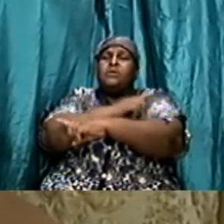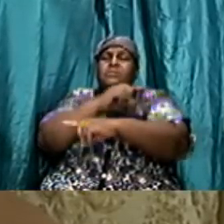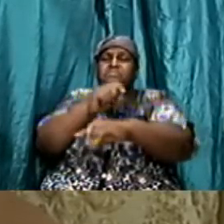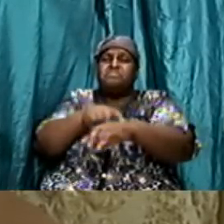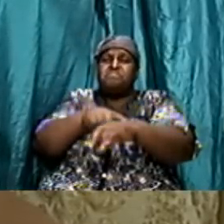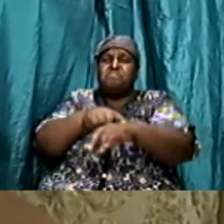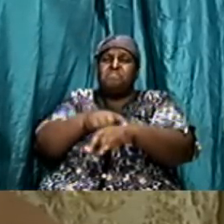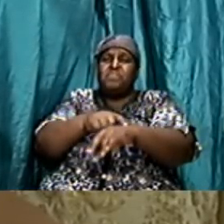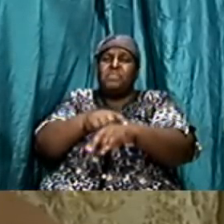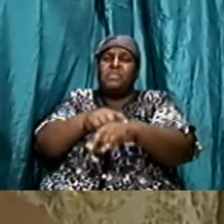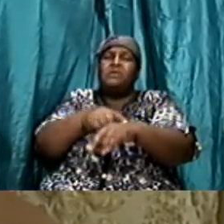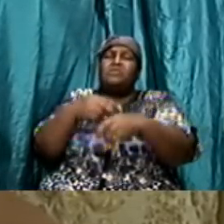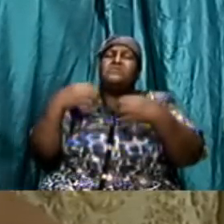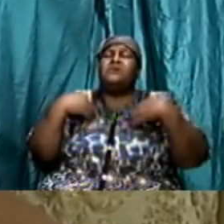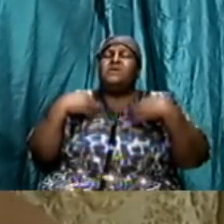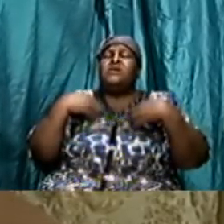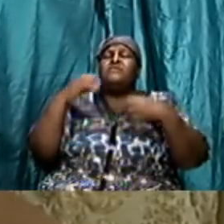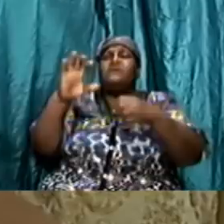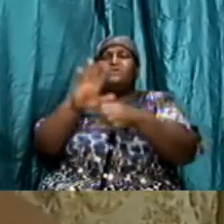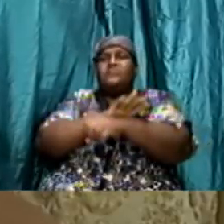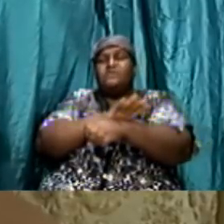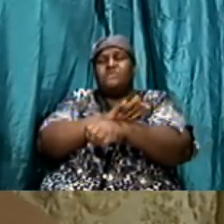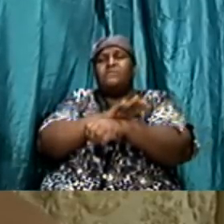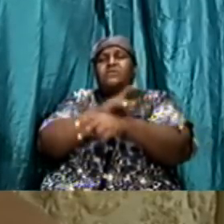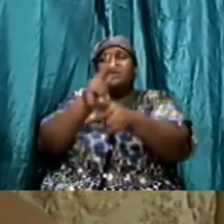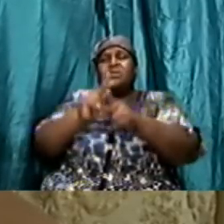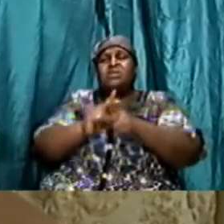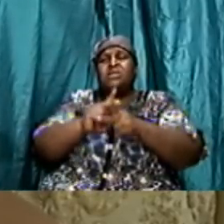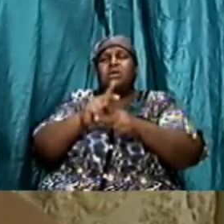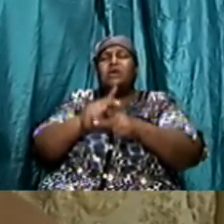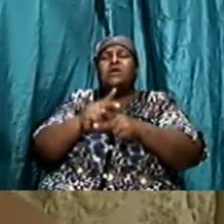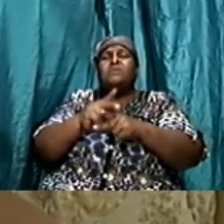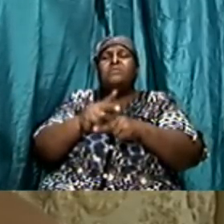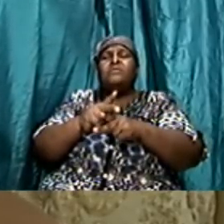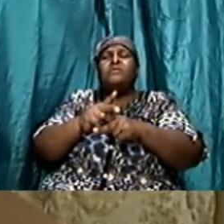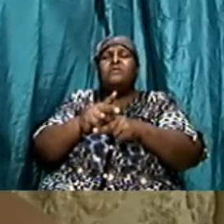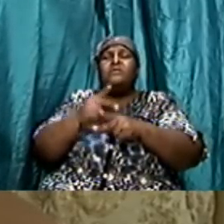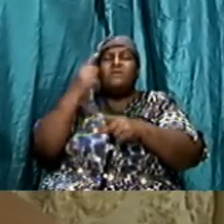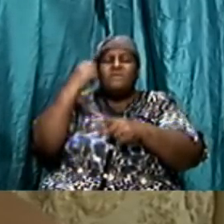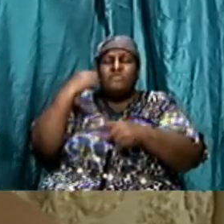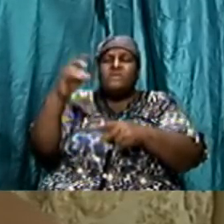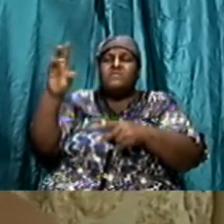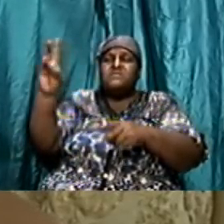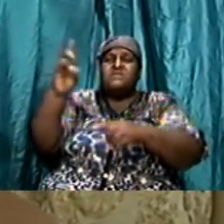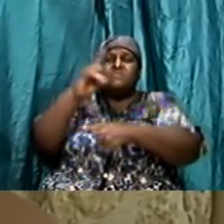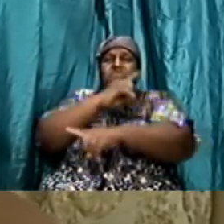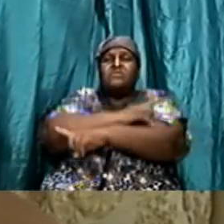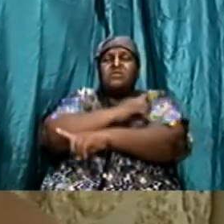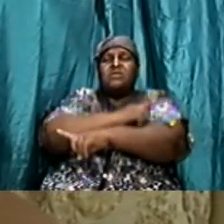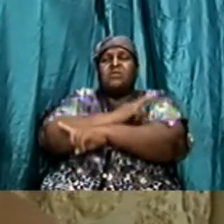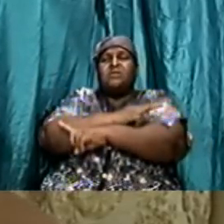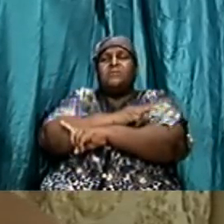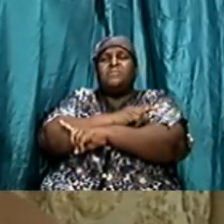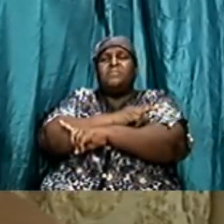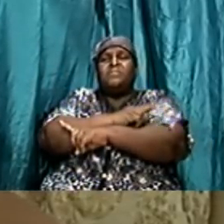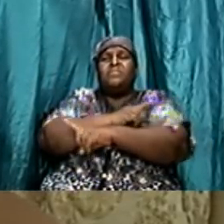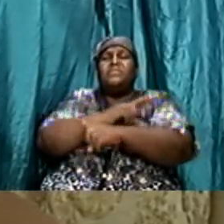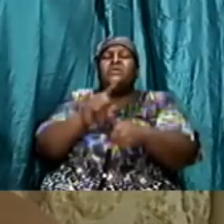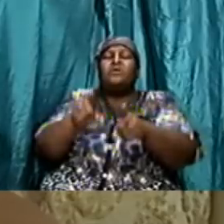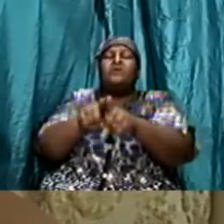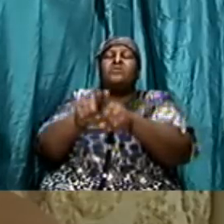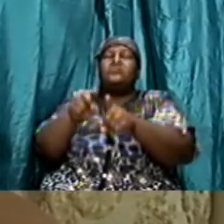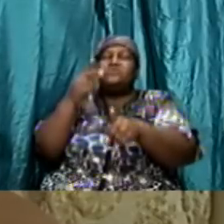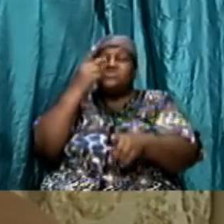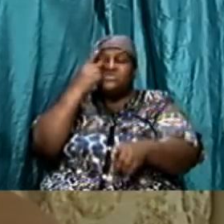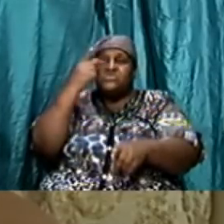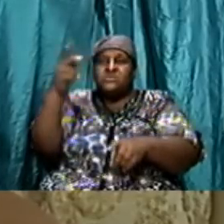seventh day so this is what god was reminding them of i will also see in the book of deuteronomy what god was saying that look here one of the reasons